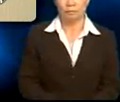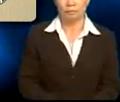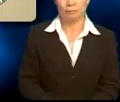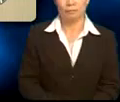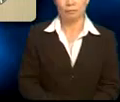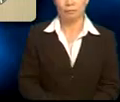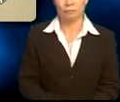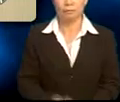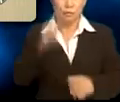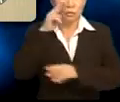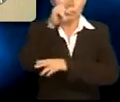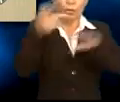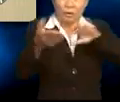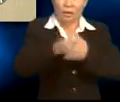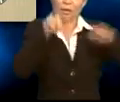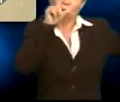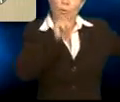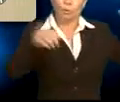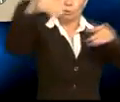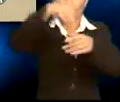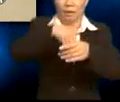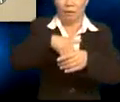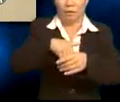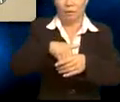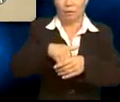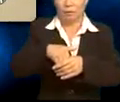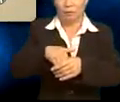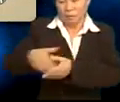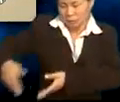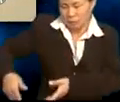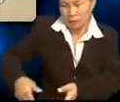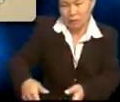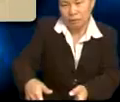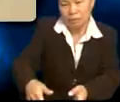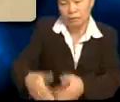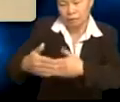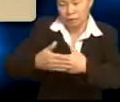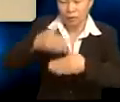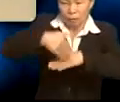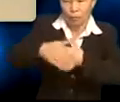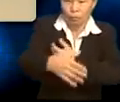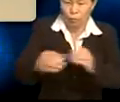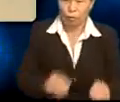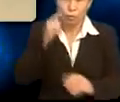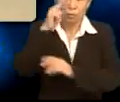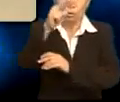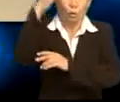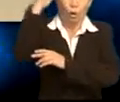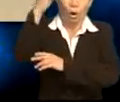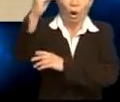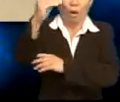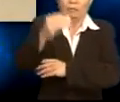The saw a dead crow in a drain near the post office. He saw an old man